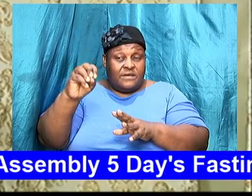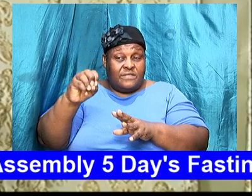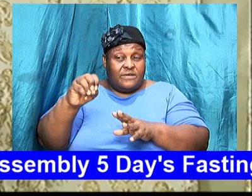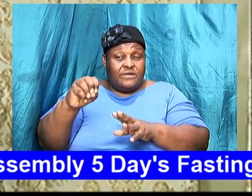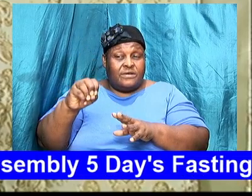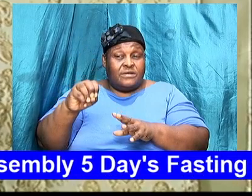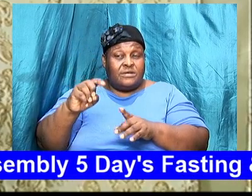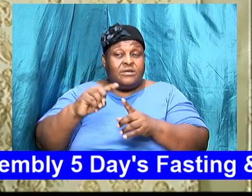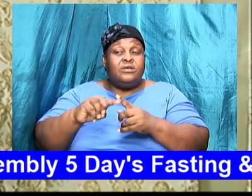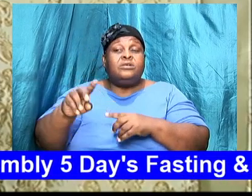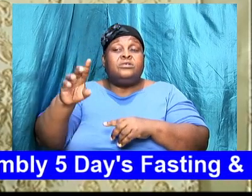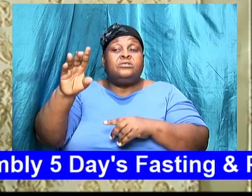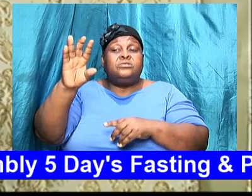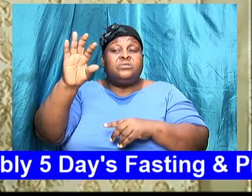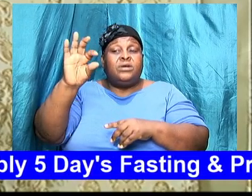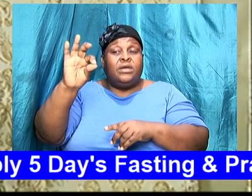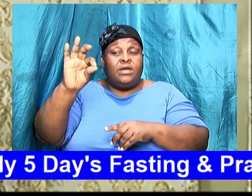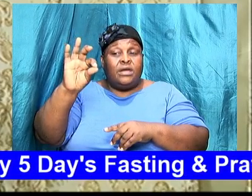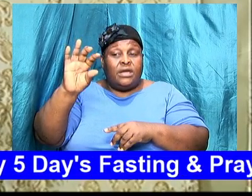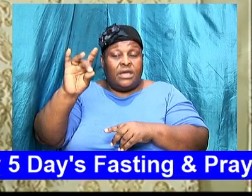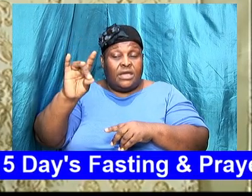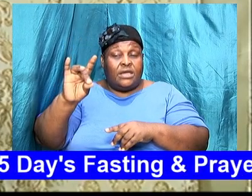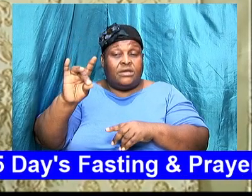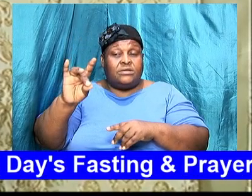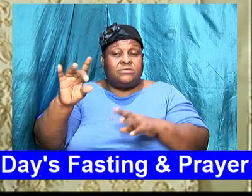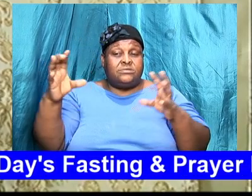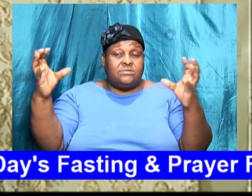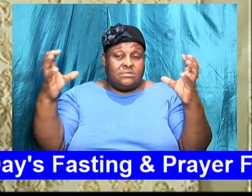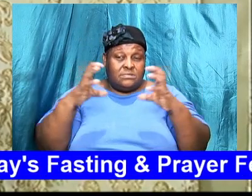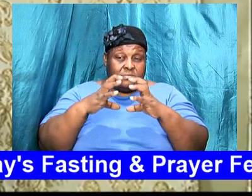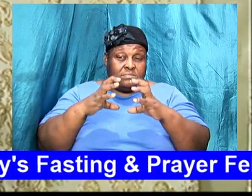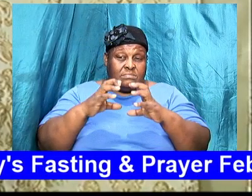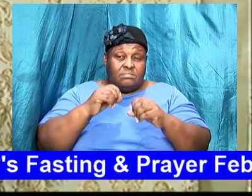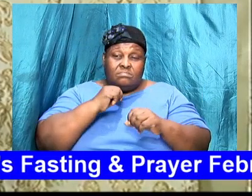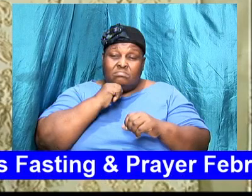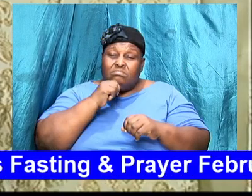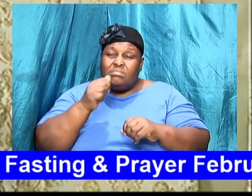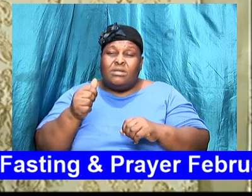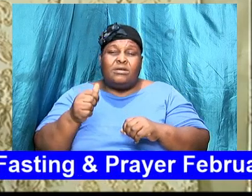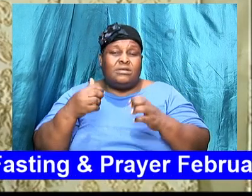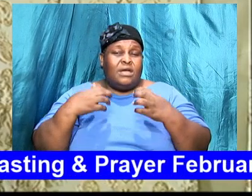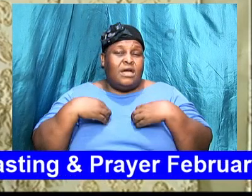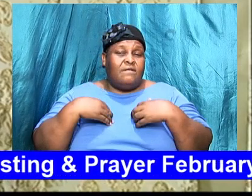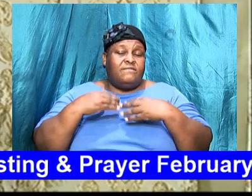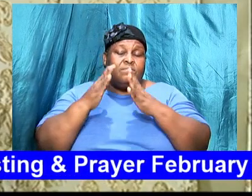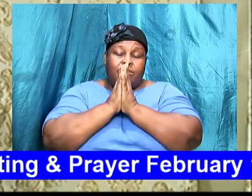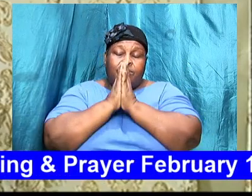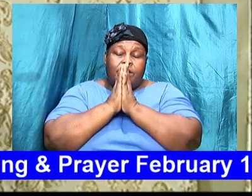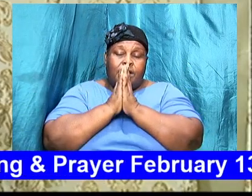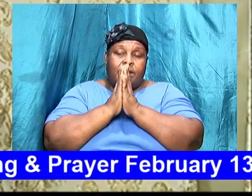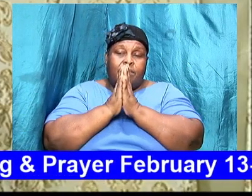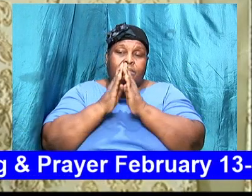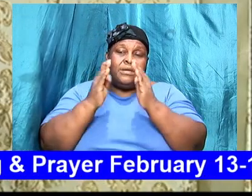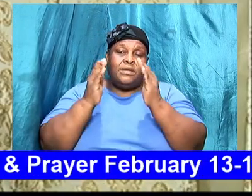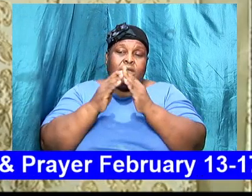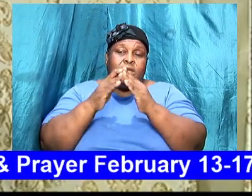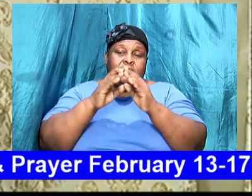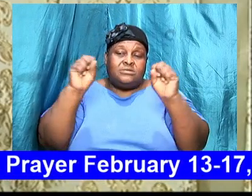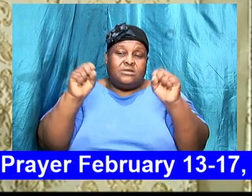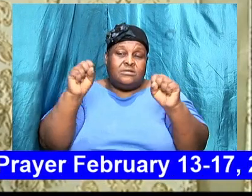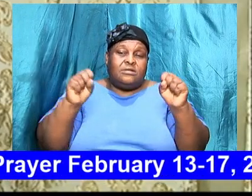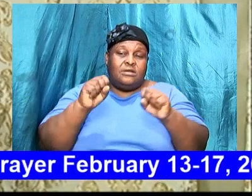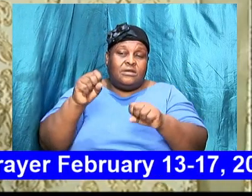we will not have any prior meeting Saturday evening but Sunday evening